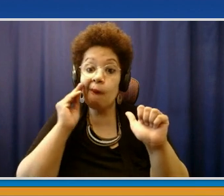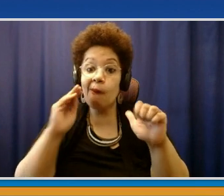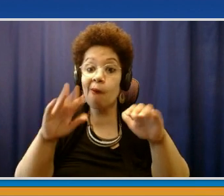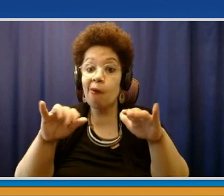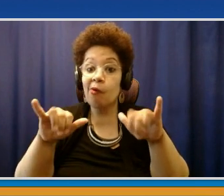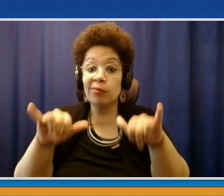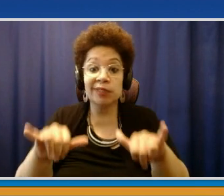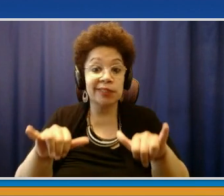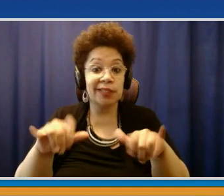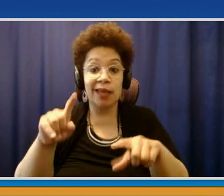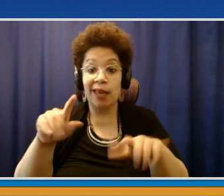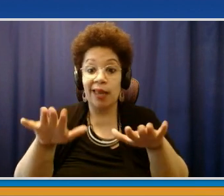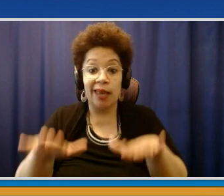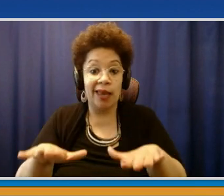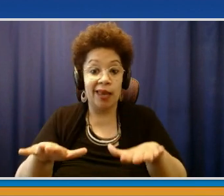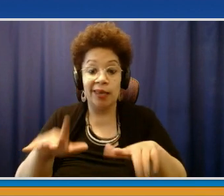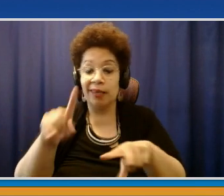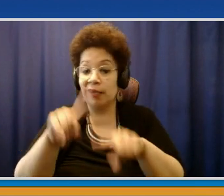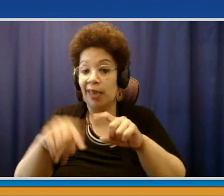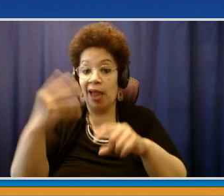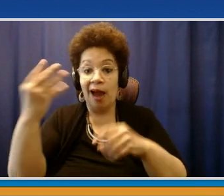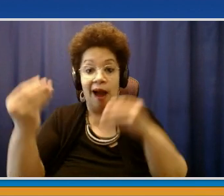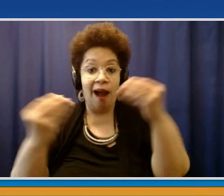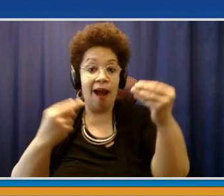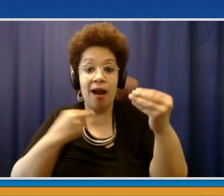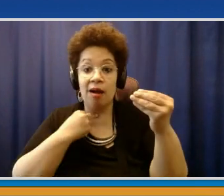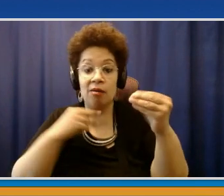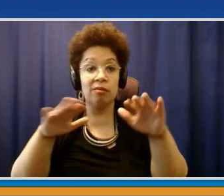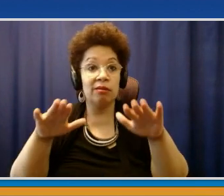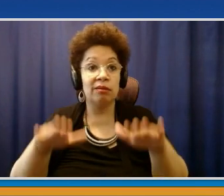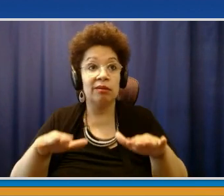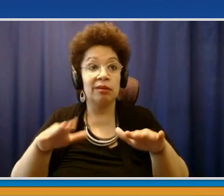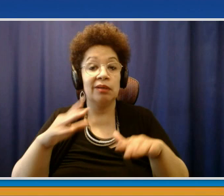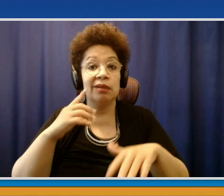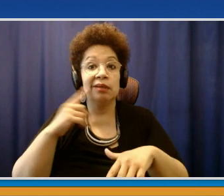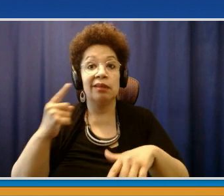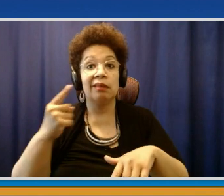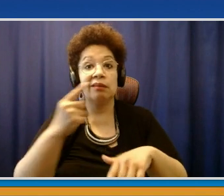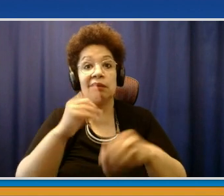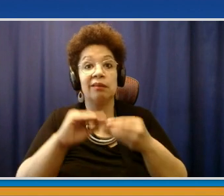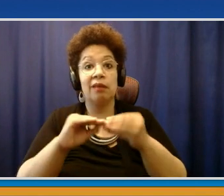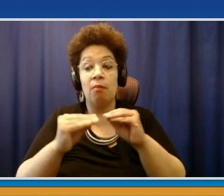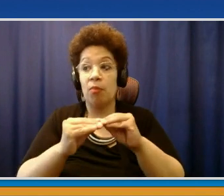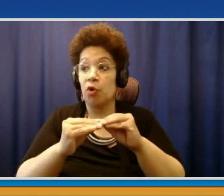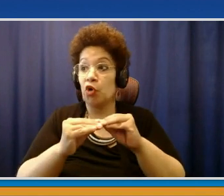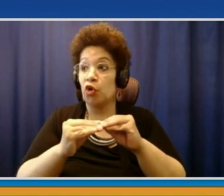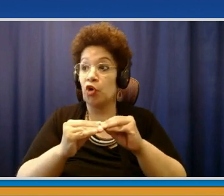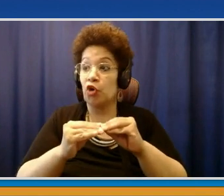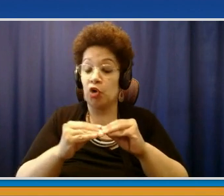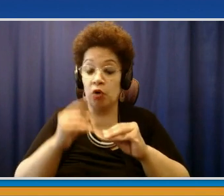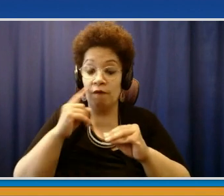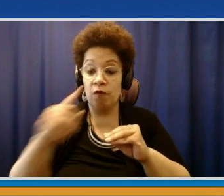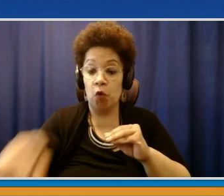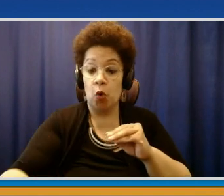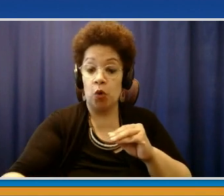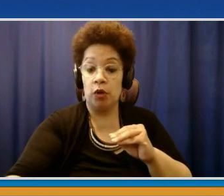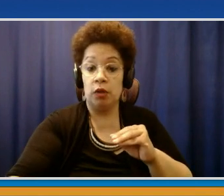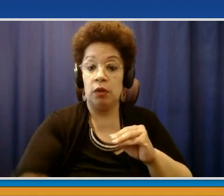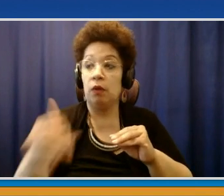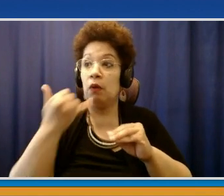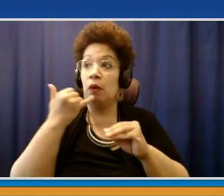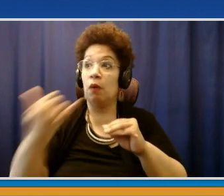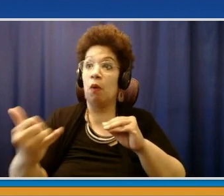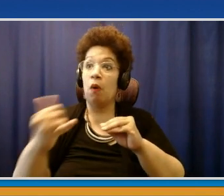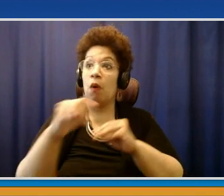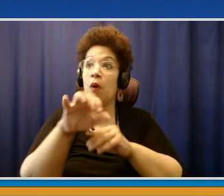-813-6300 to make an appointment to be, have